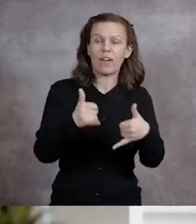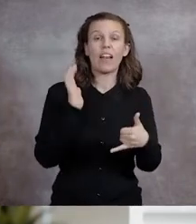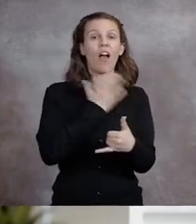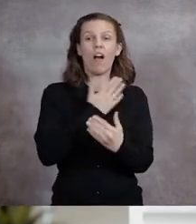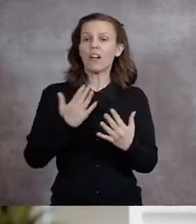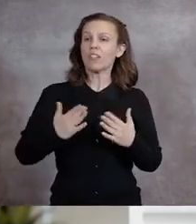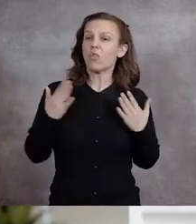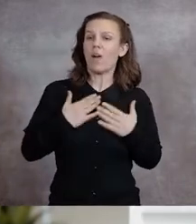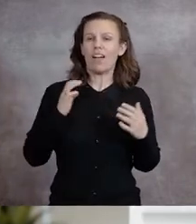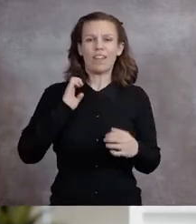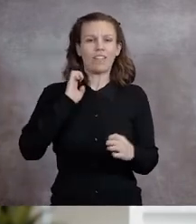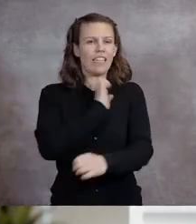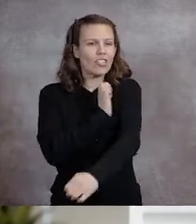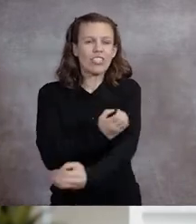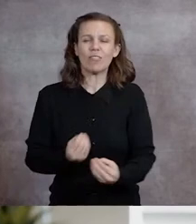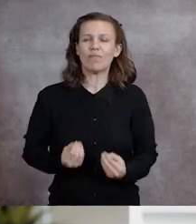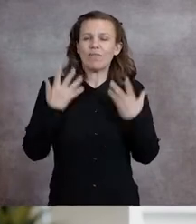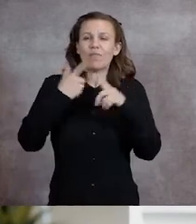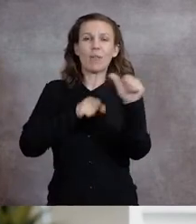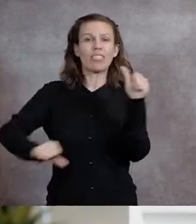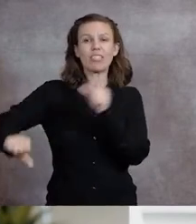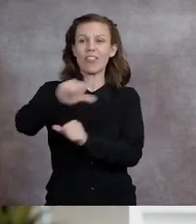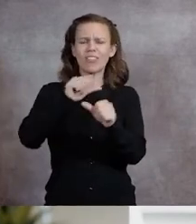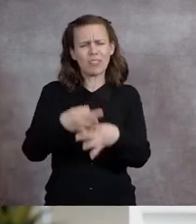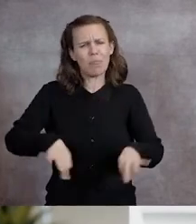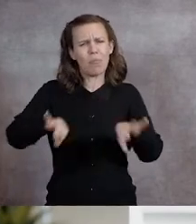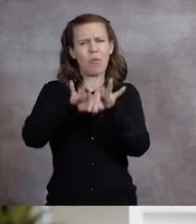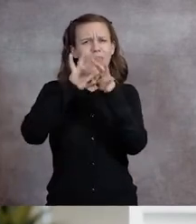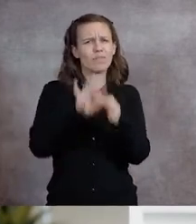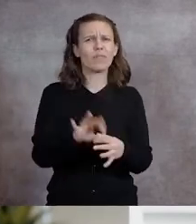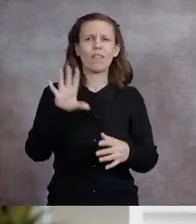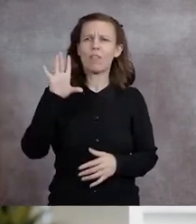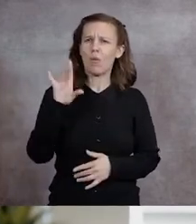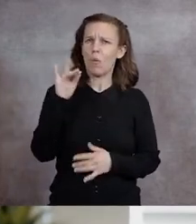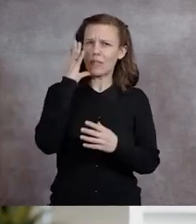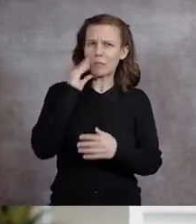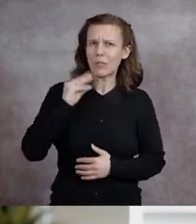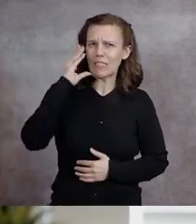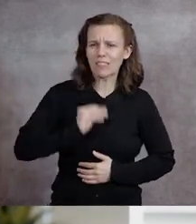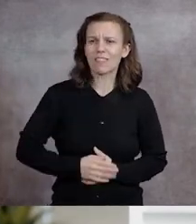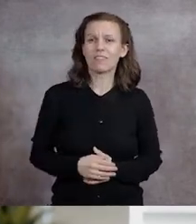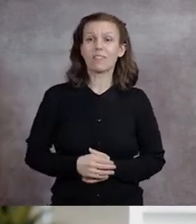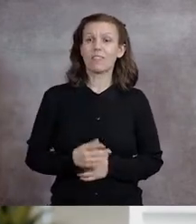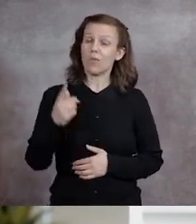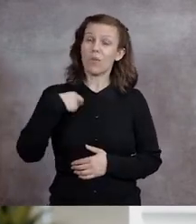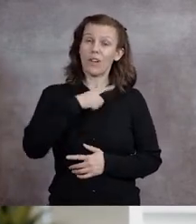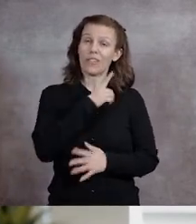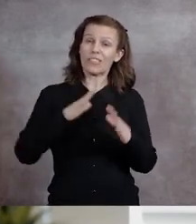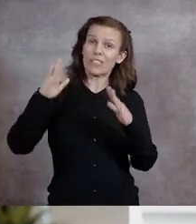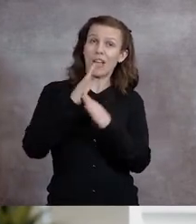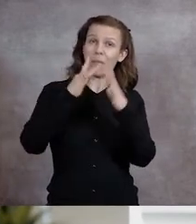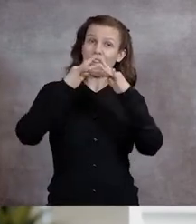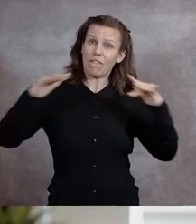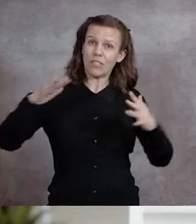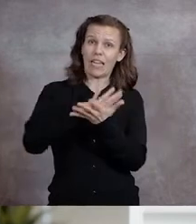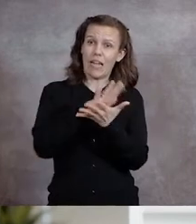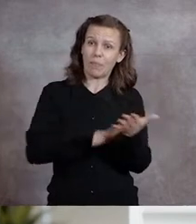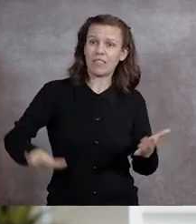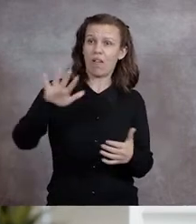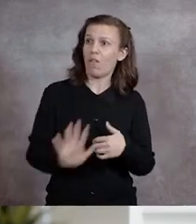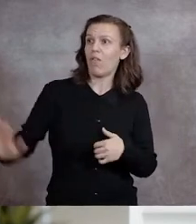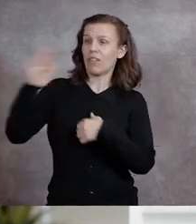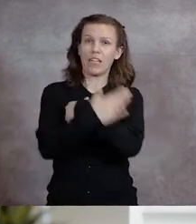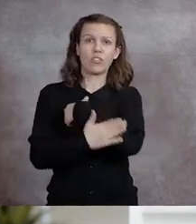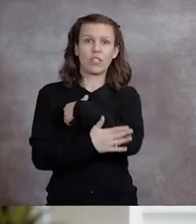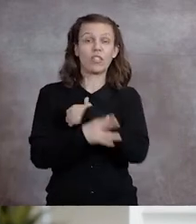from each other is a vital part of the Lobo experience. As one of the most diverse campuses in the nation, the University of New